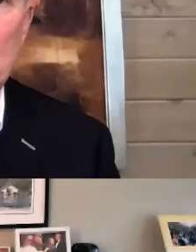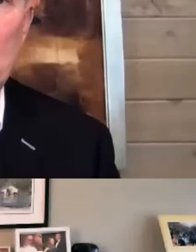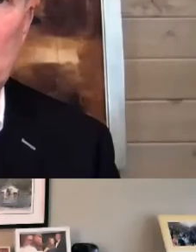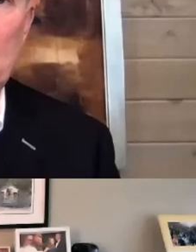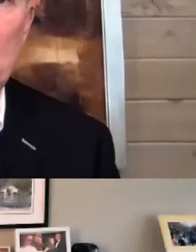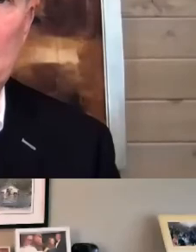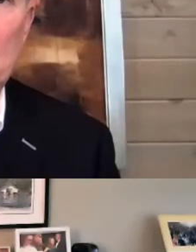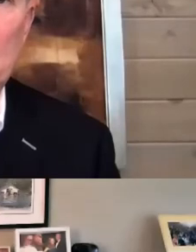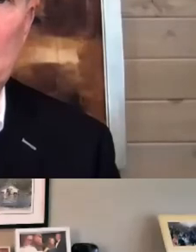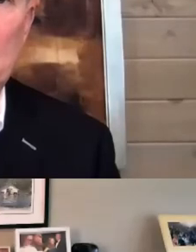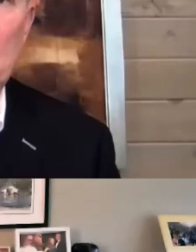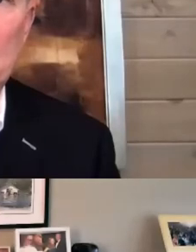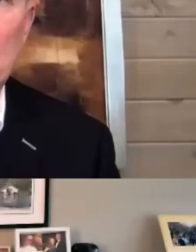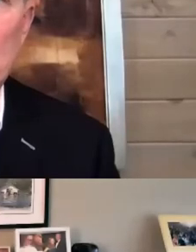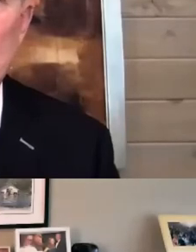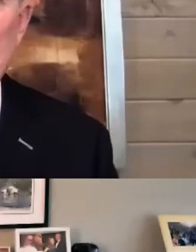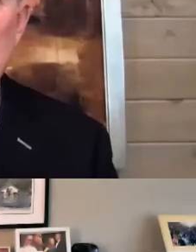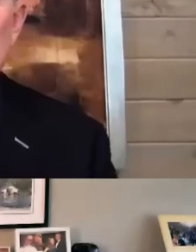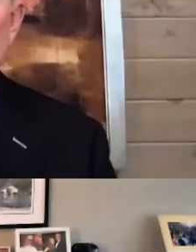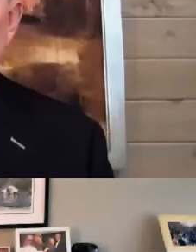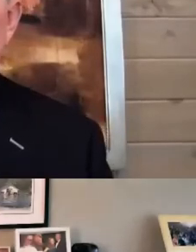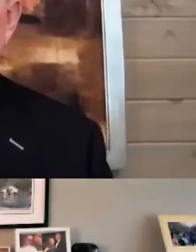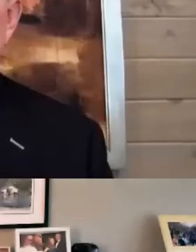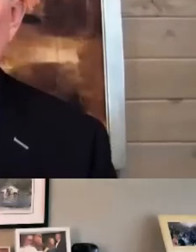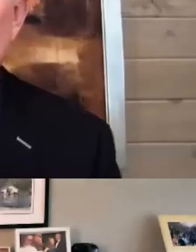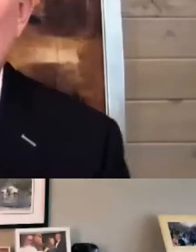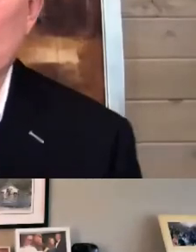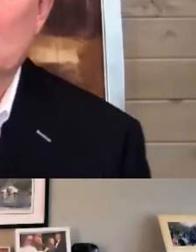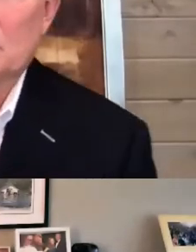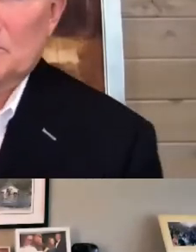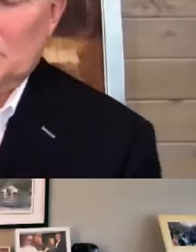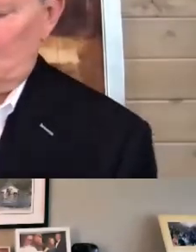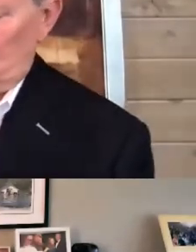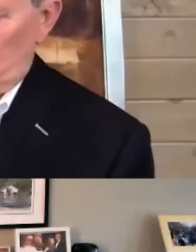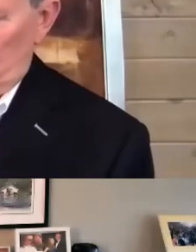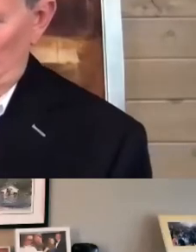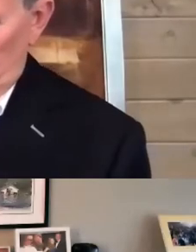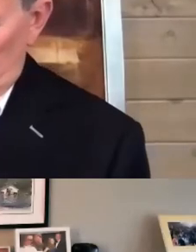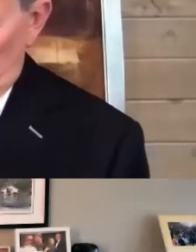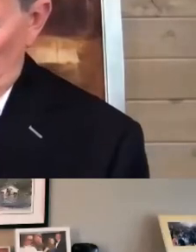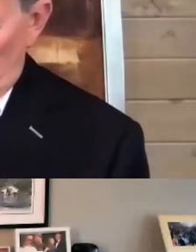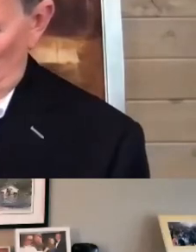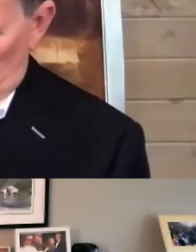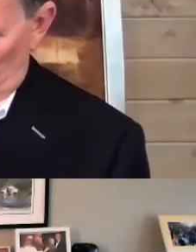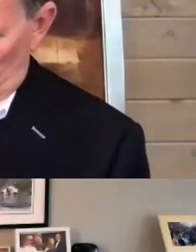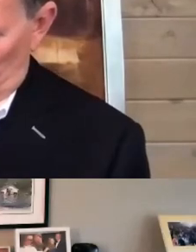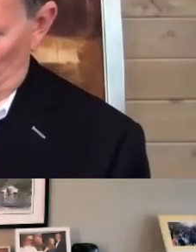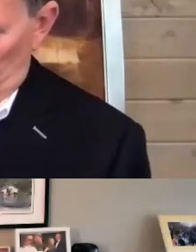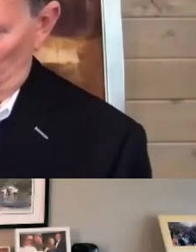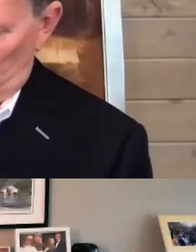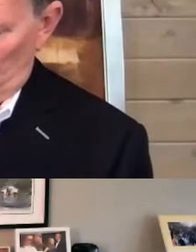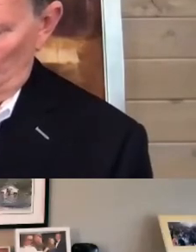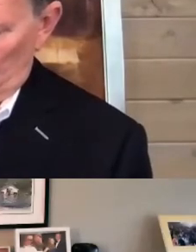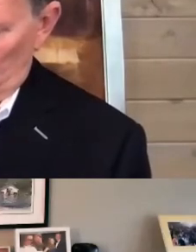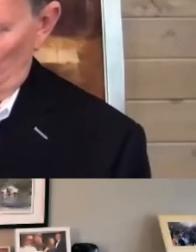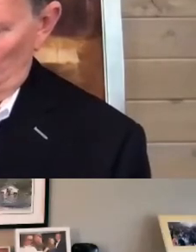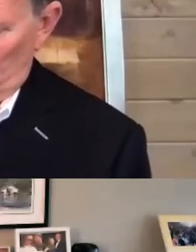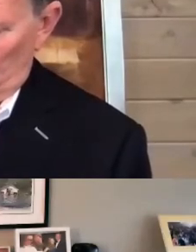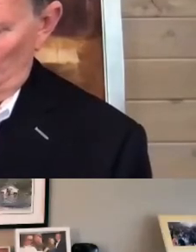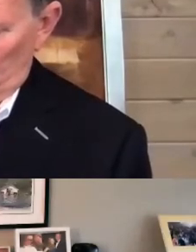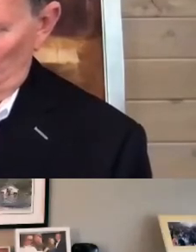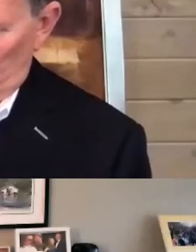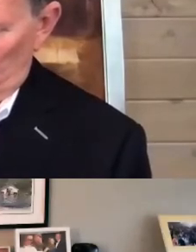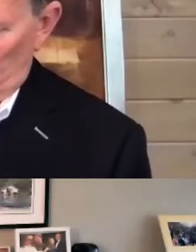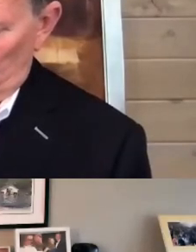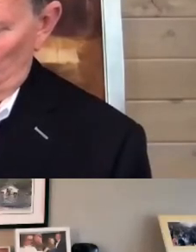ability, but what you can do is think about what actions you can take to nudge the future in